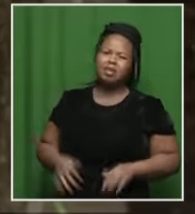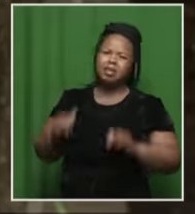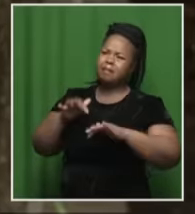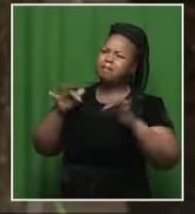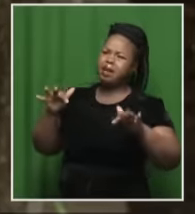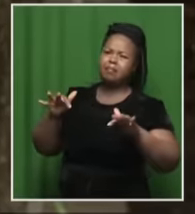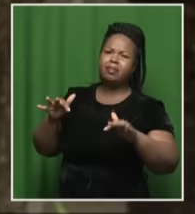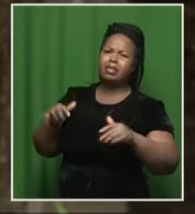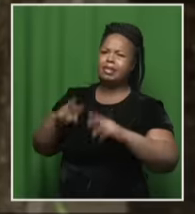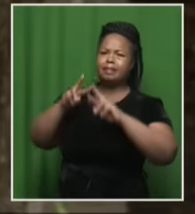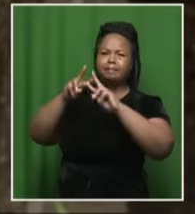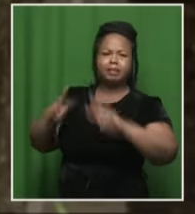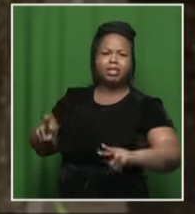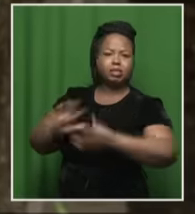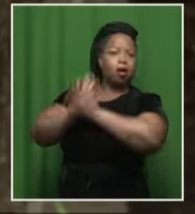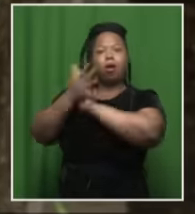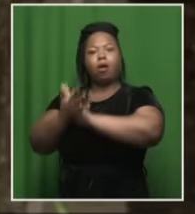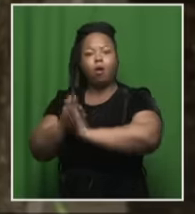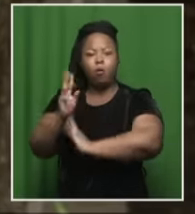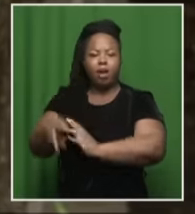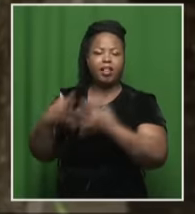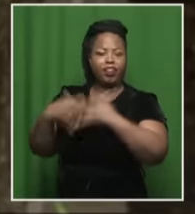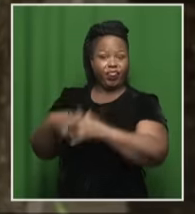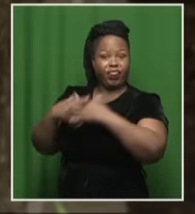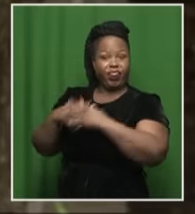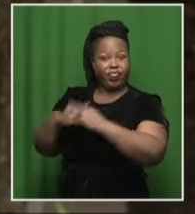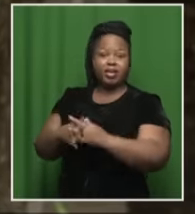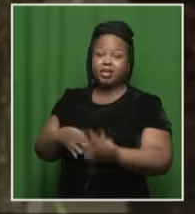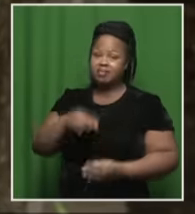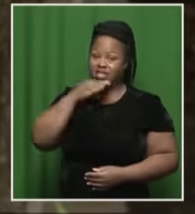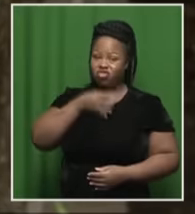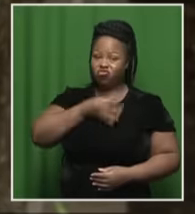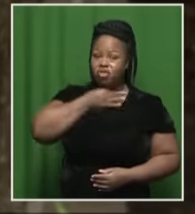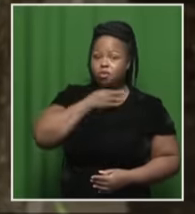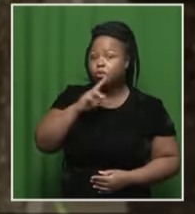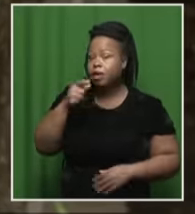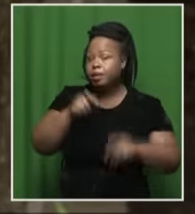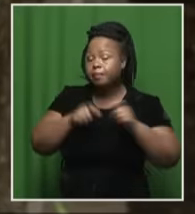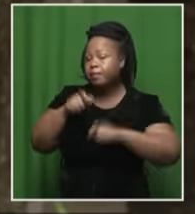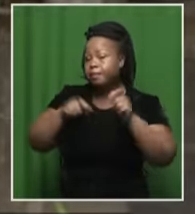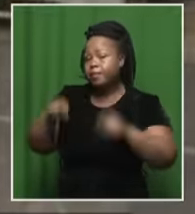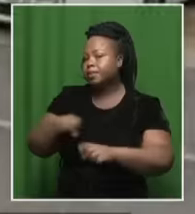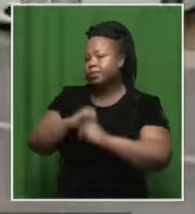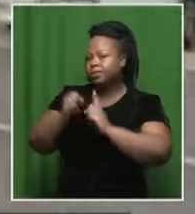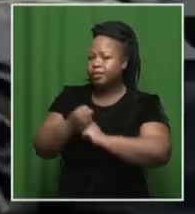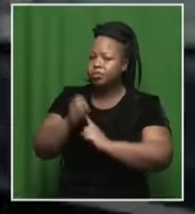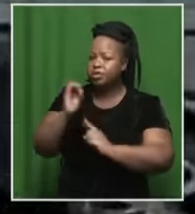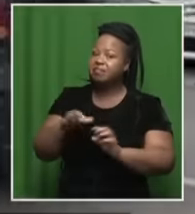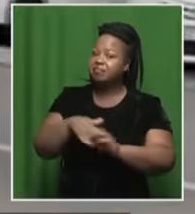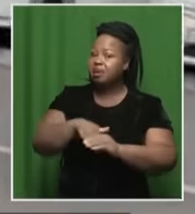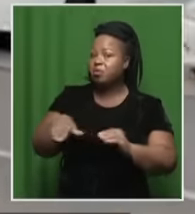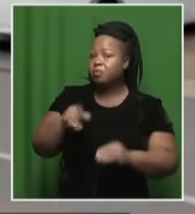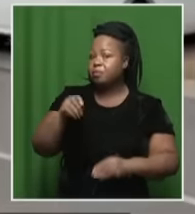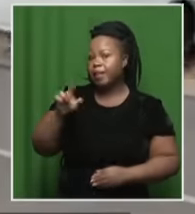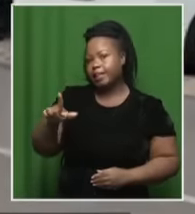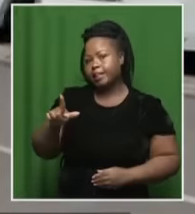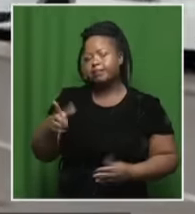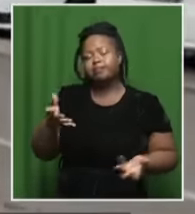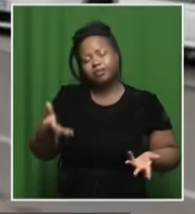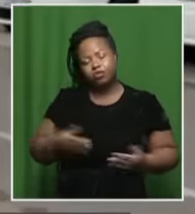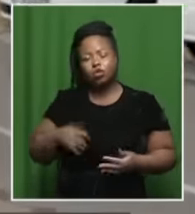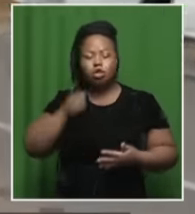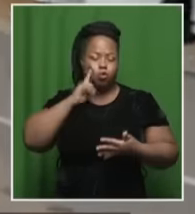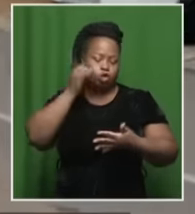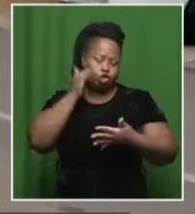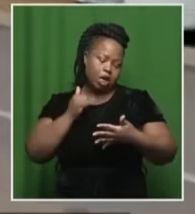public order. So that if she's released on bail, will she be a risk to other people and society if she is released on bail? So these are